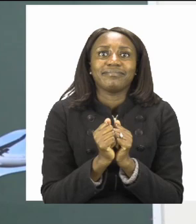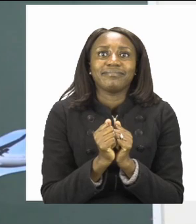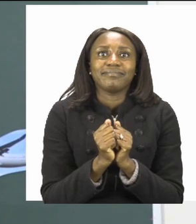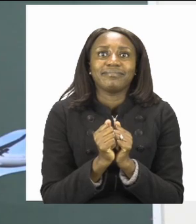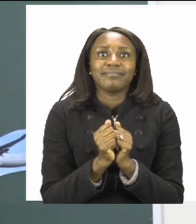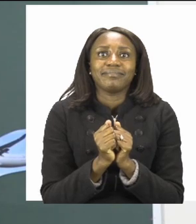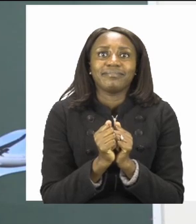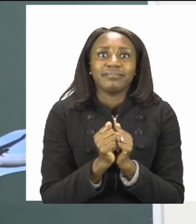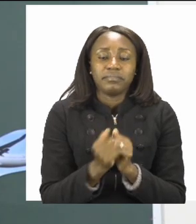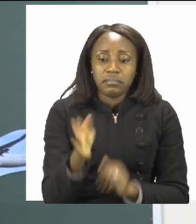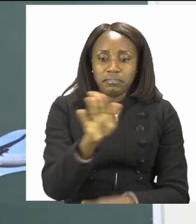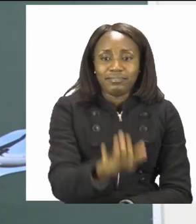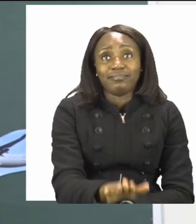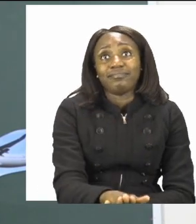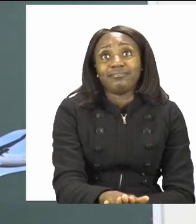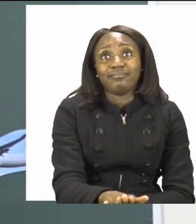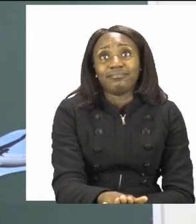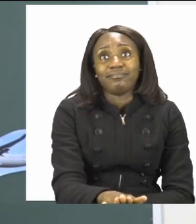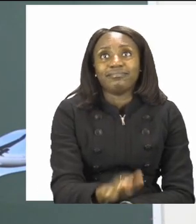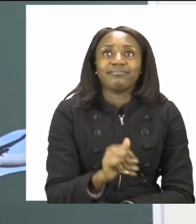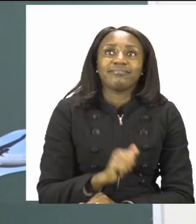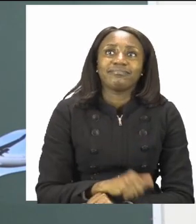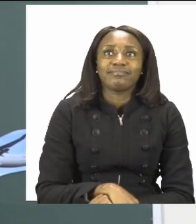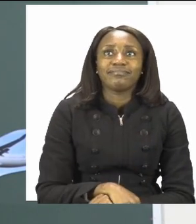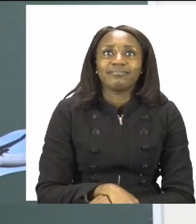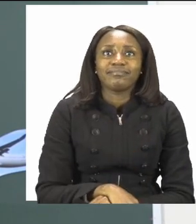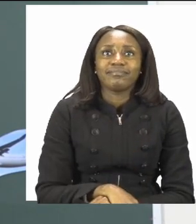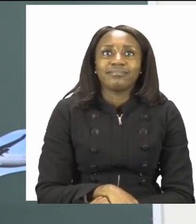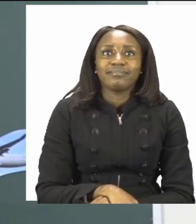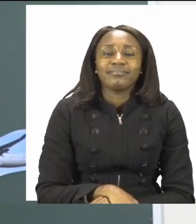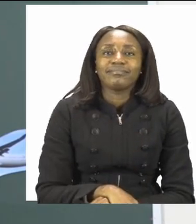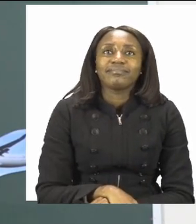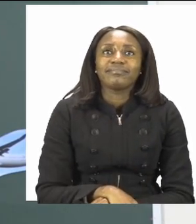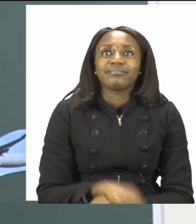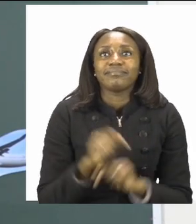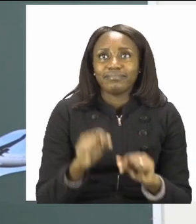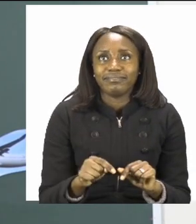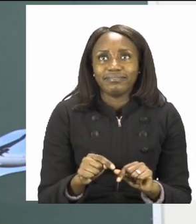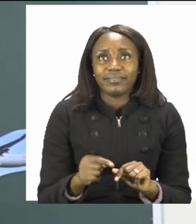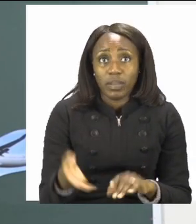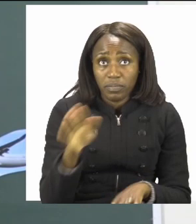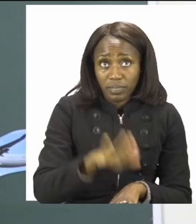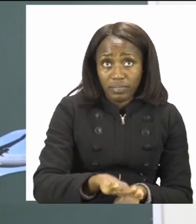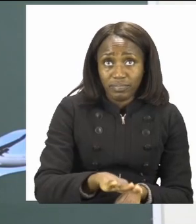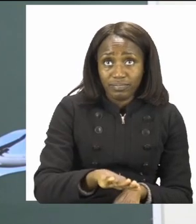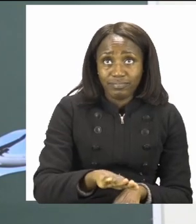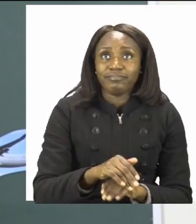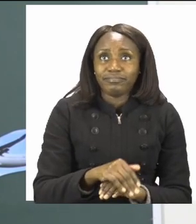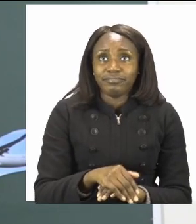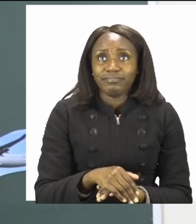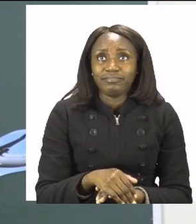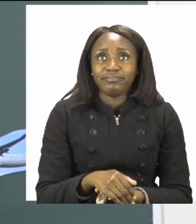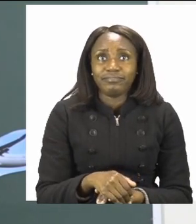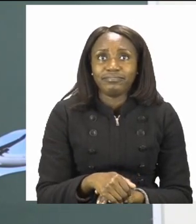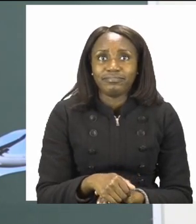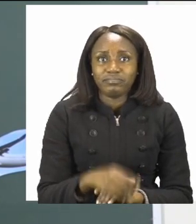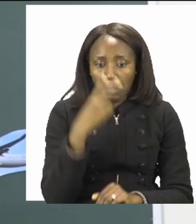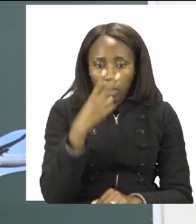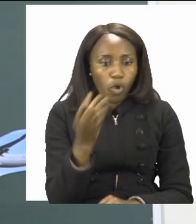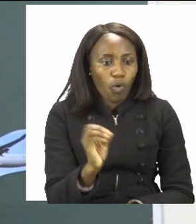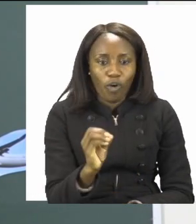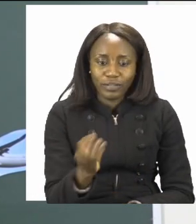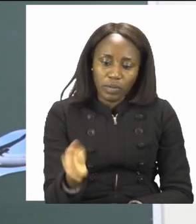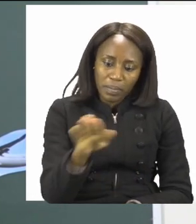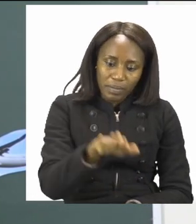So I have put the cards in the middle. Then they are facing down, which means we cannot see what is